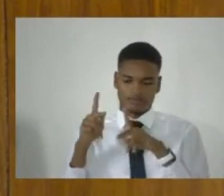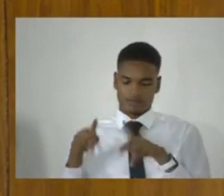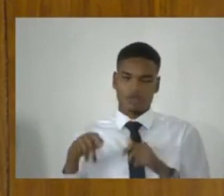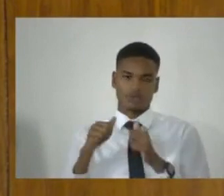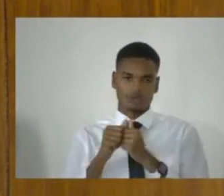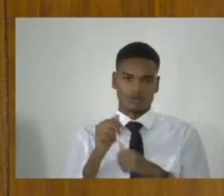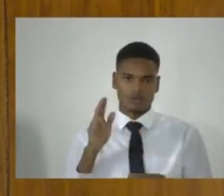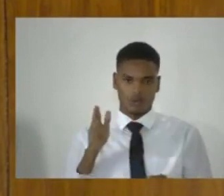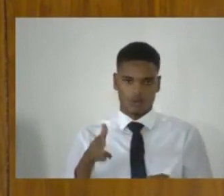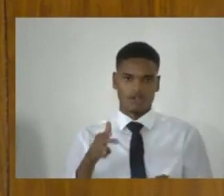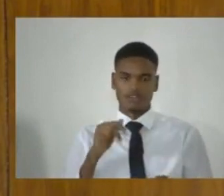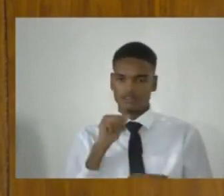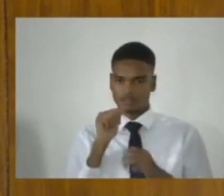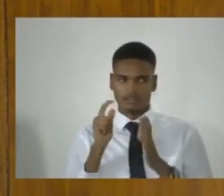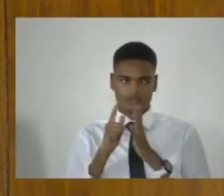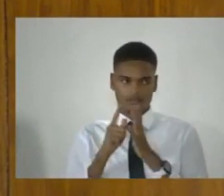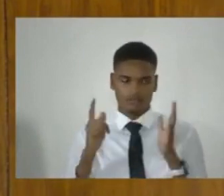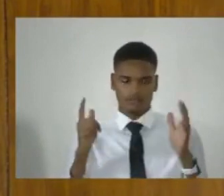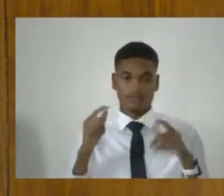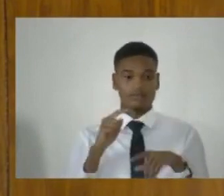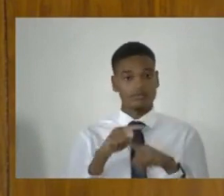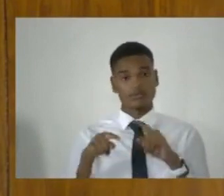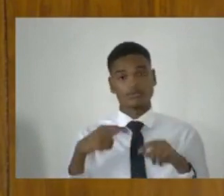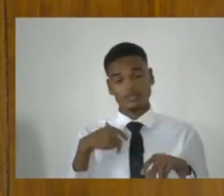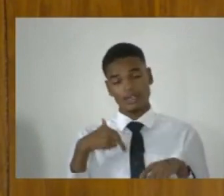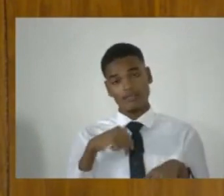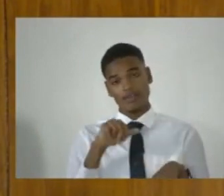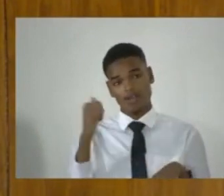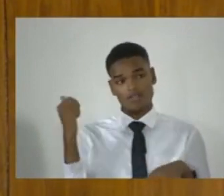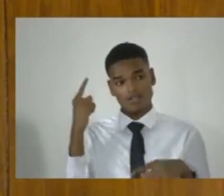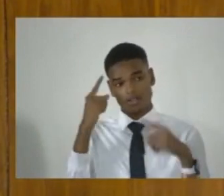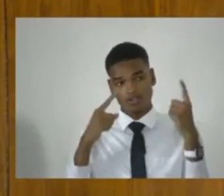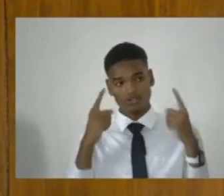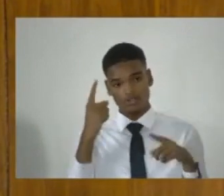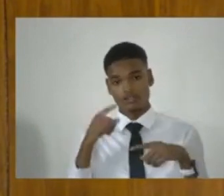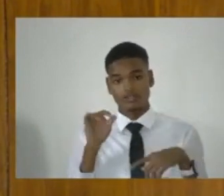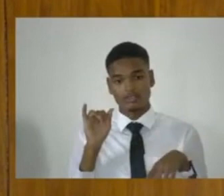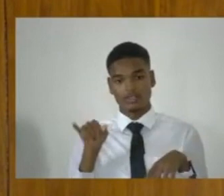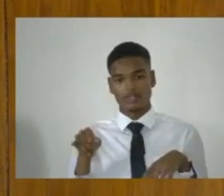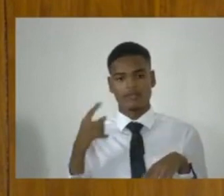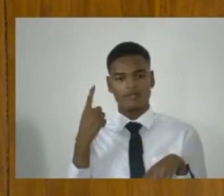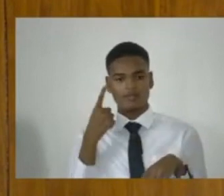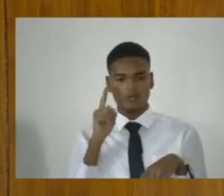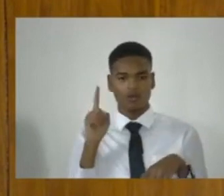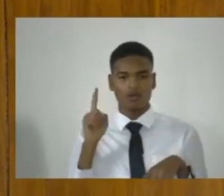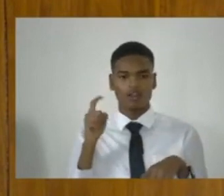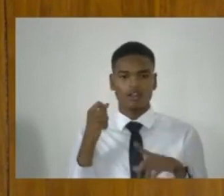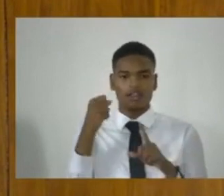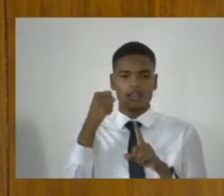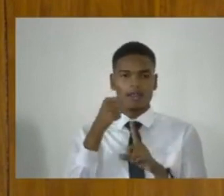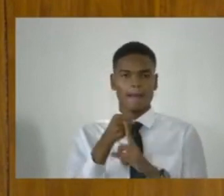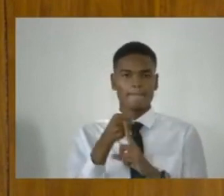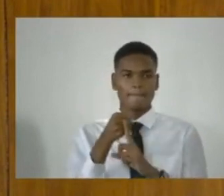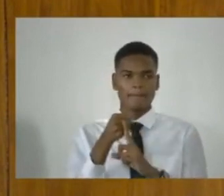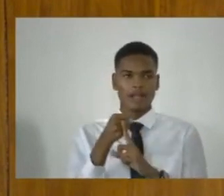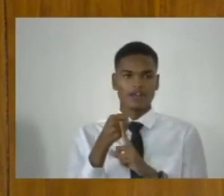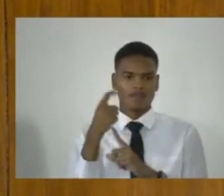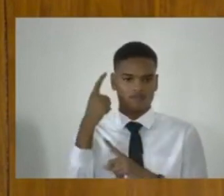But there's another concern I have, and it's to do with the impact of this on the court system.